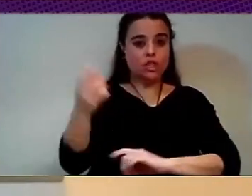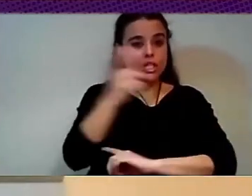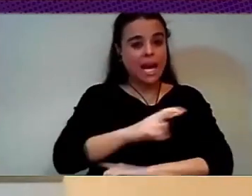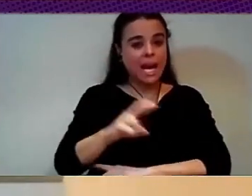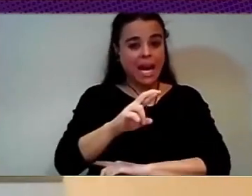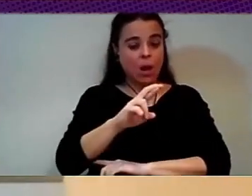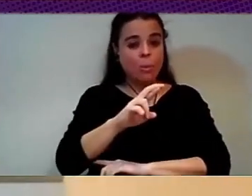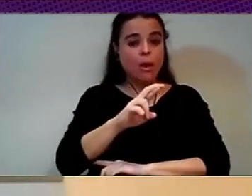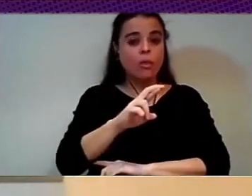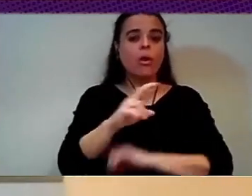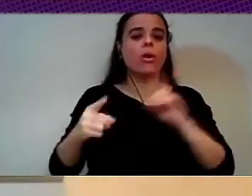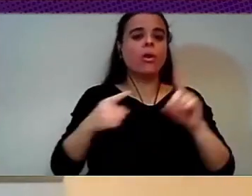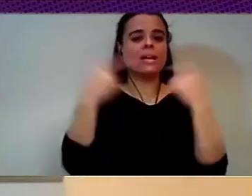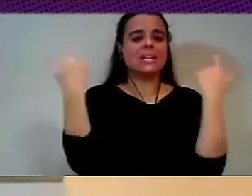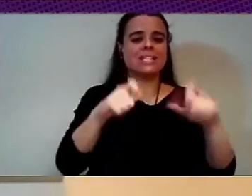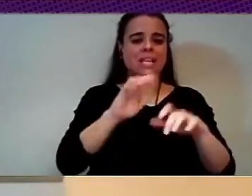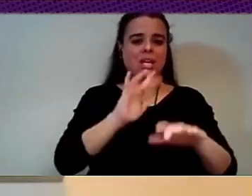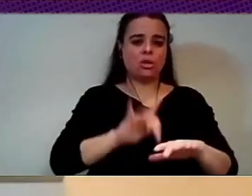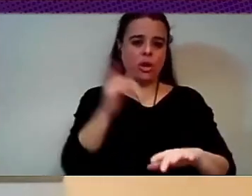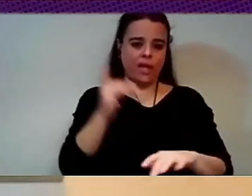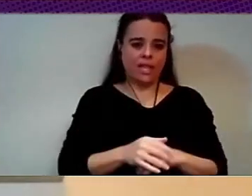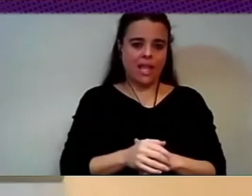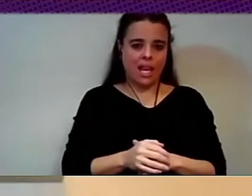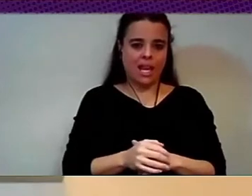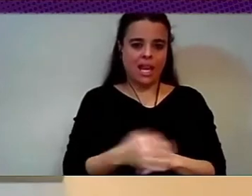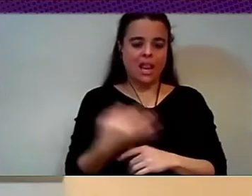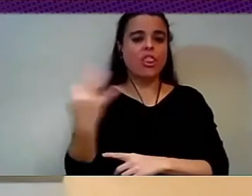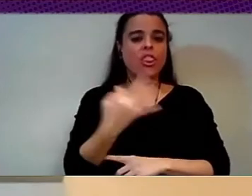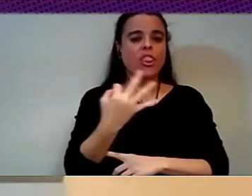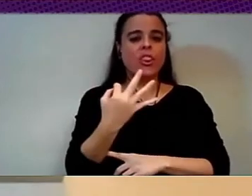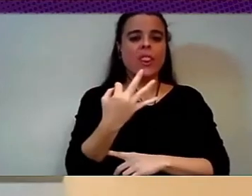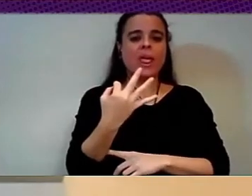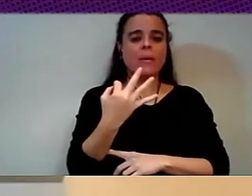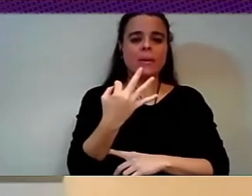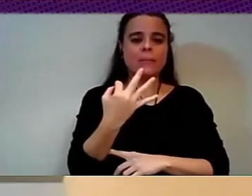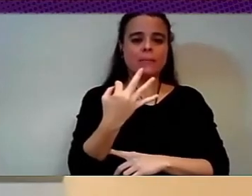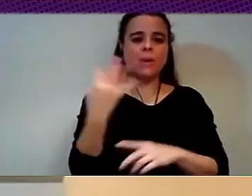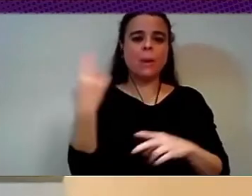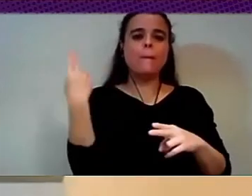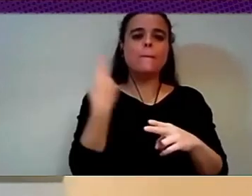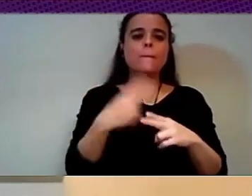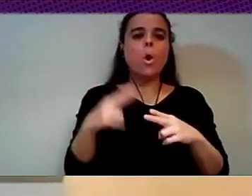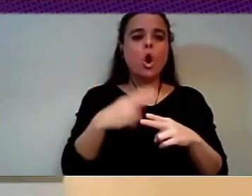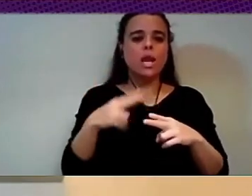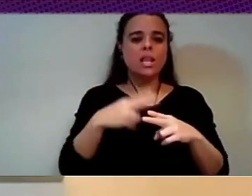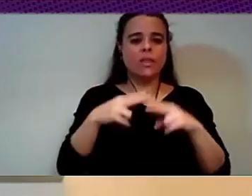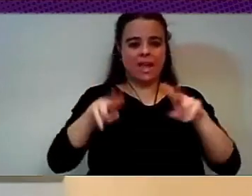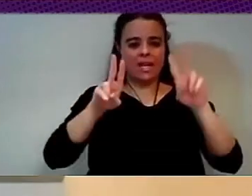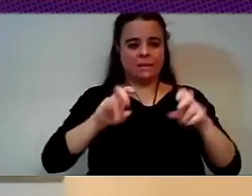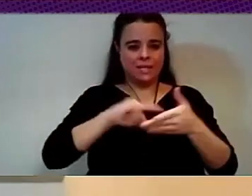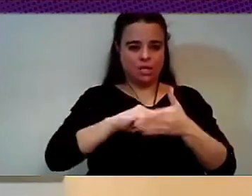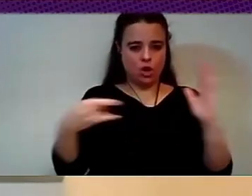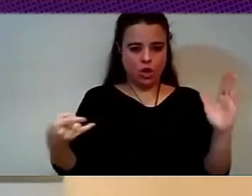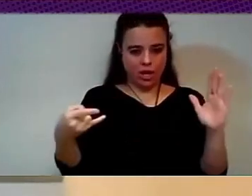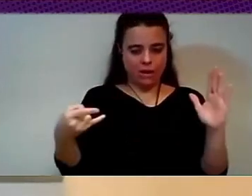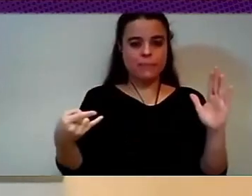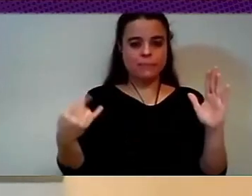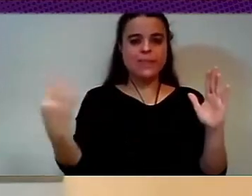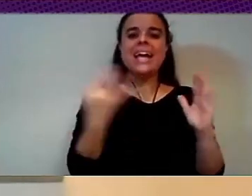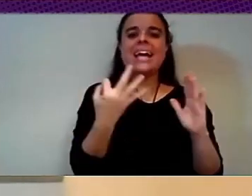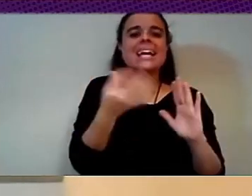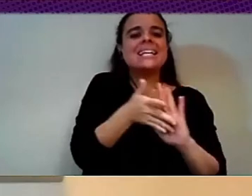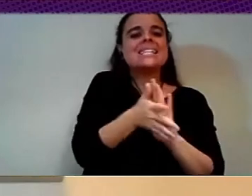politicize the question of technology here, what it what it means, you know, when our education system is going to be digital,